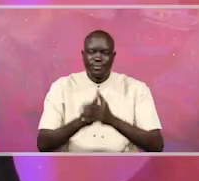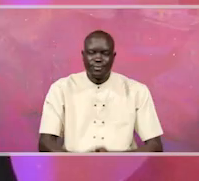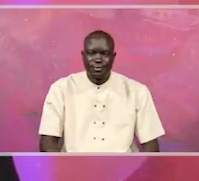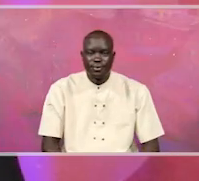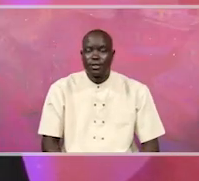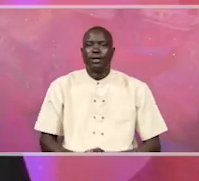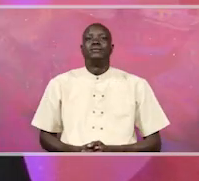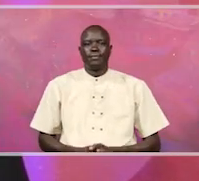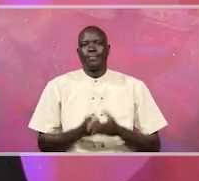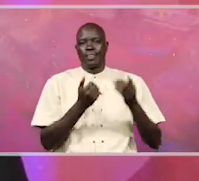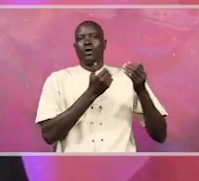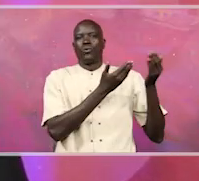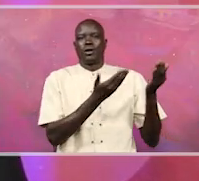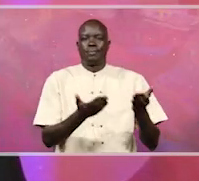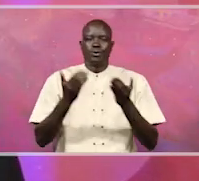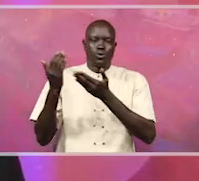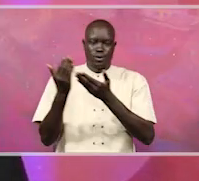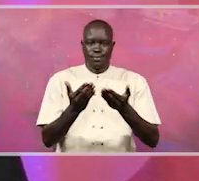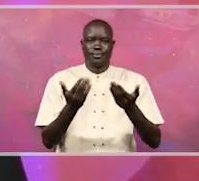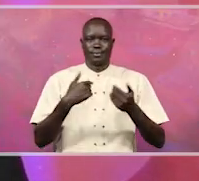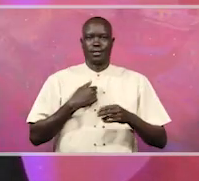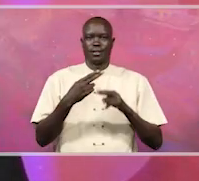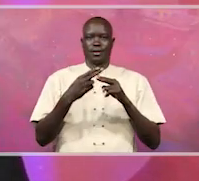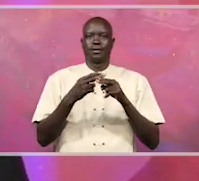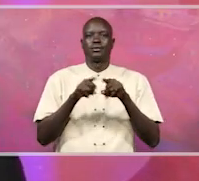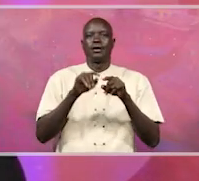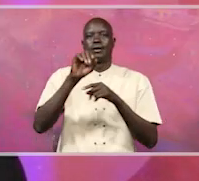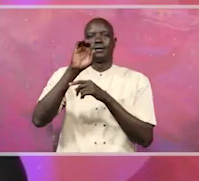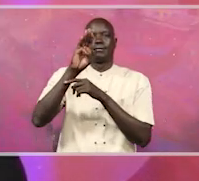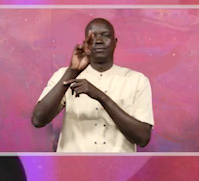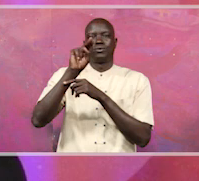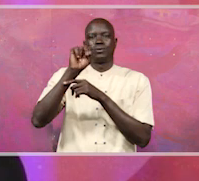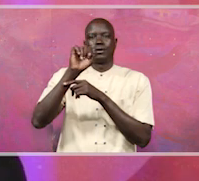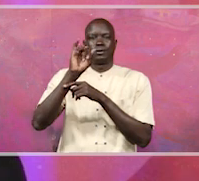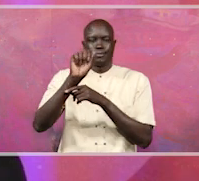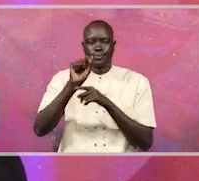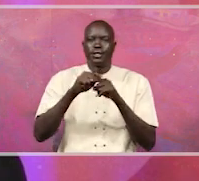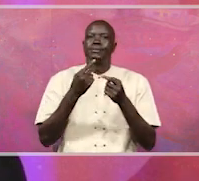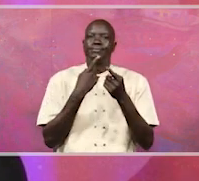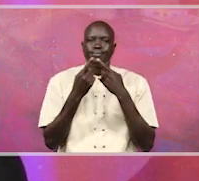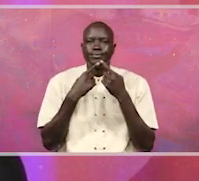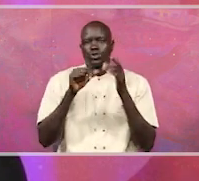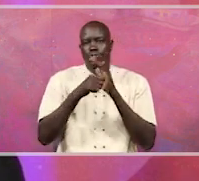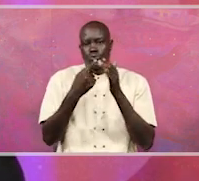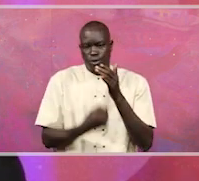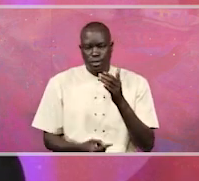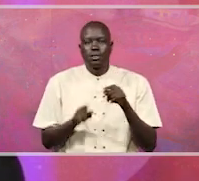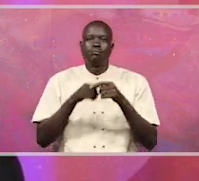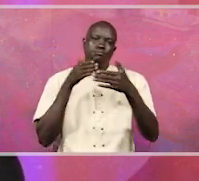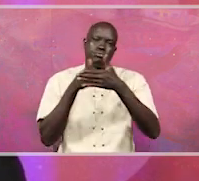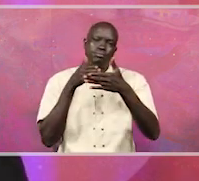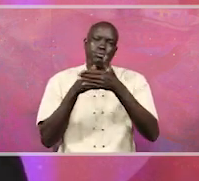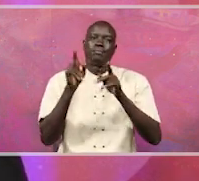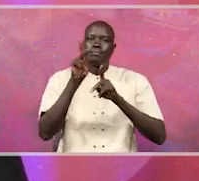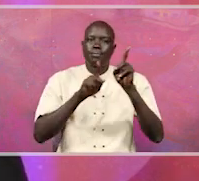Welcome back to Face the Citizens. My name is Seboa Samuel Bunya. And as usual, we are talking about issues that affect the citizens